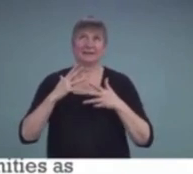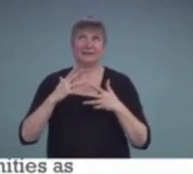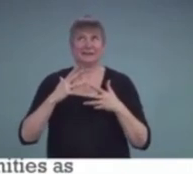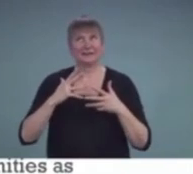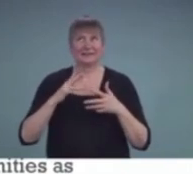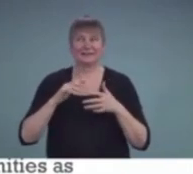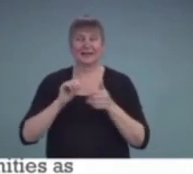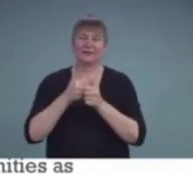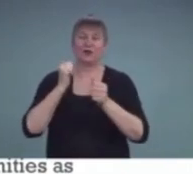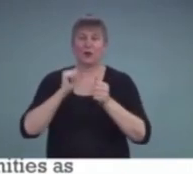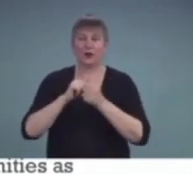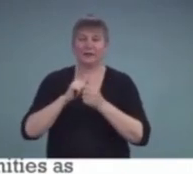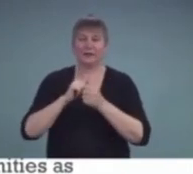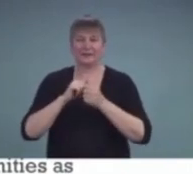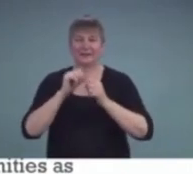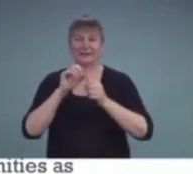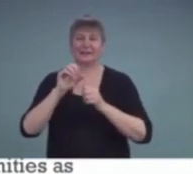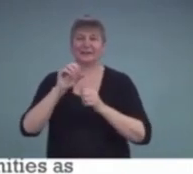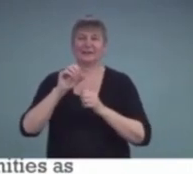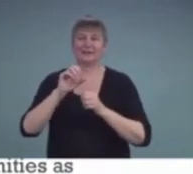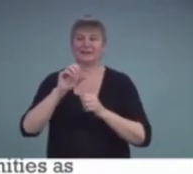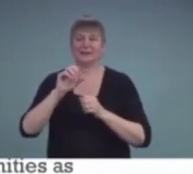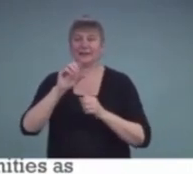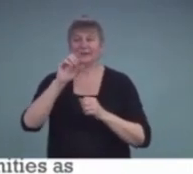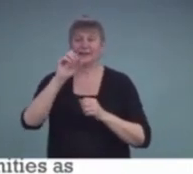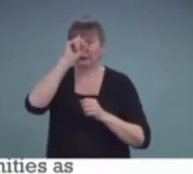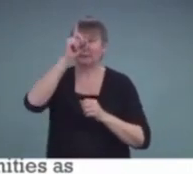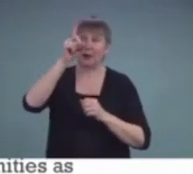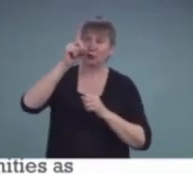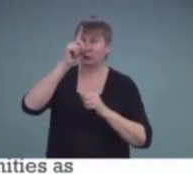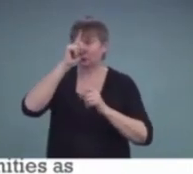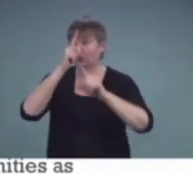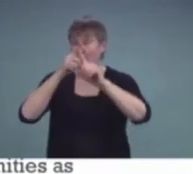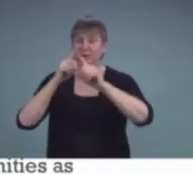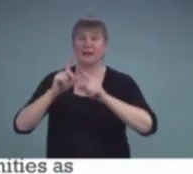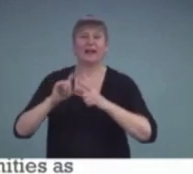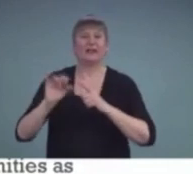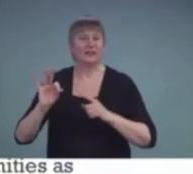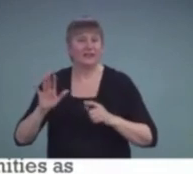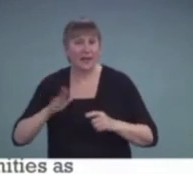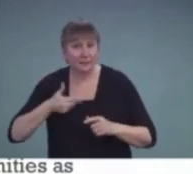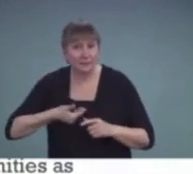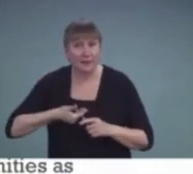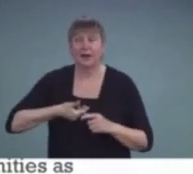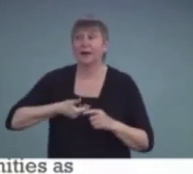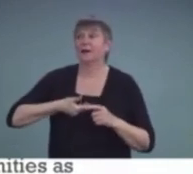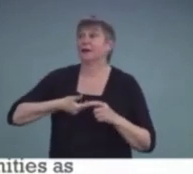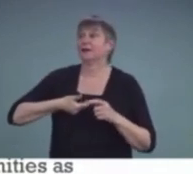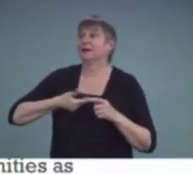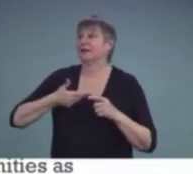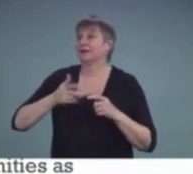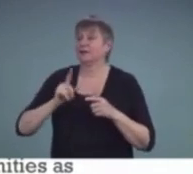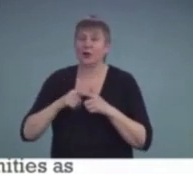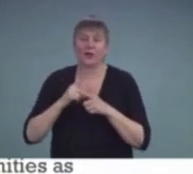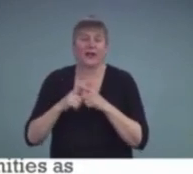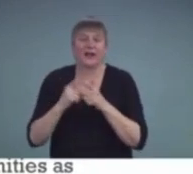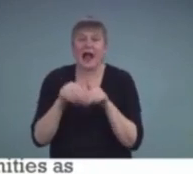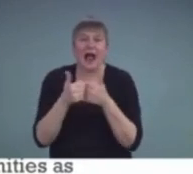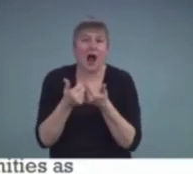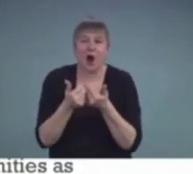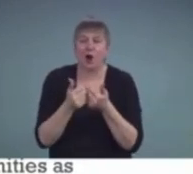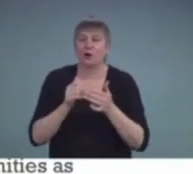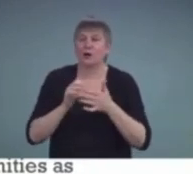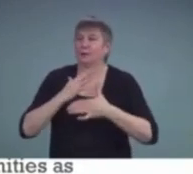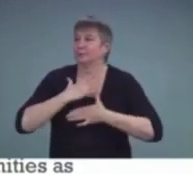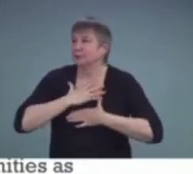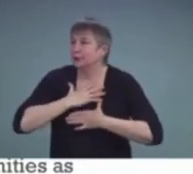And, you know, they did, you know, the last one about if he becomes upset, frustrated, or angry, he would choose to use some kind of coping strategy, deep breathing,